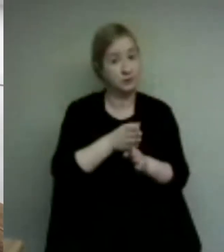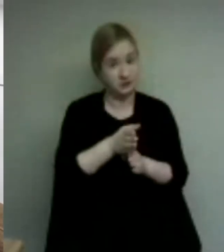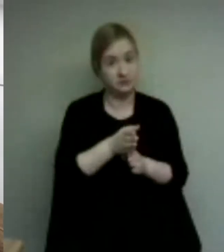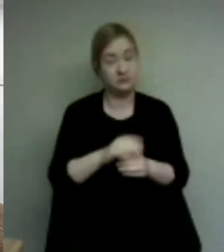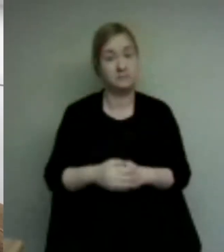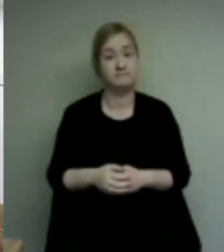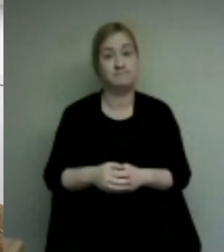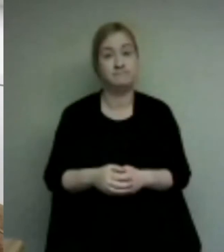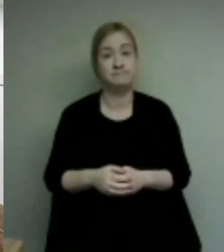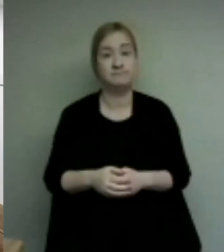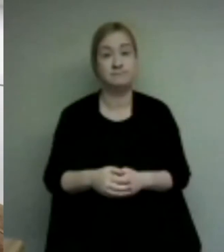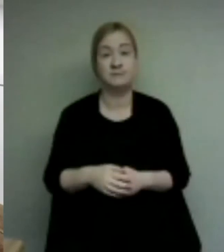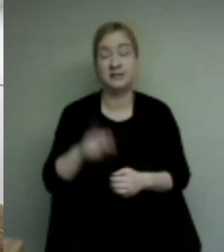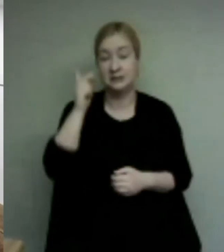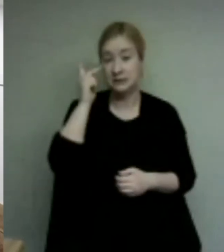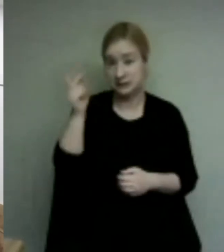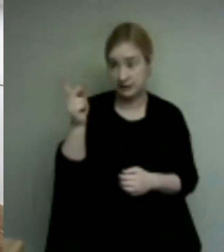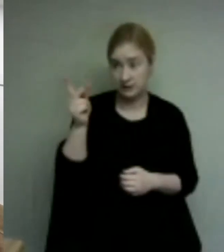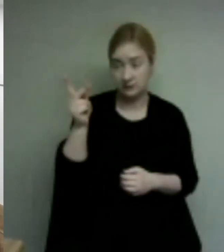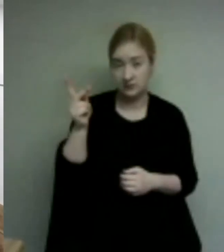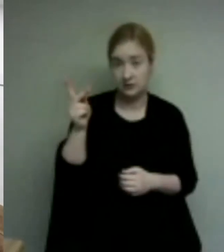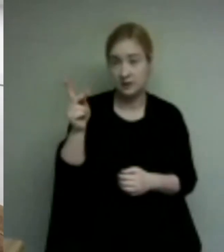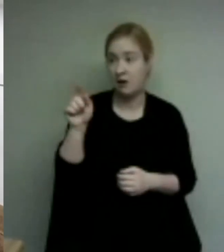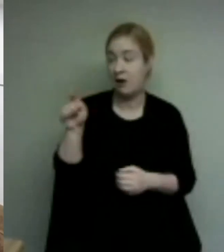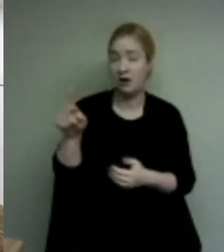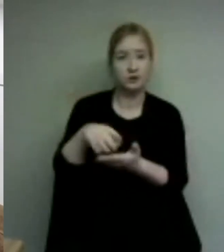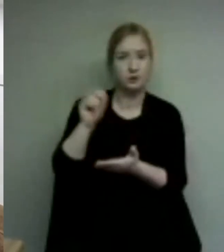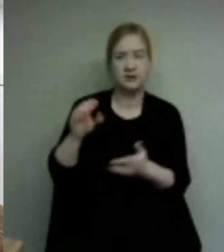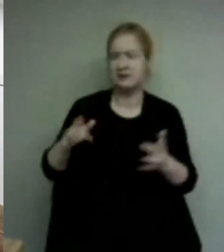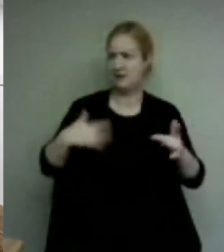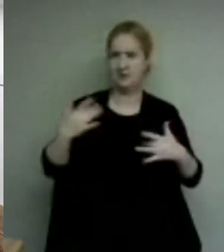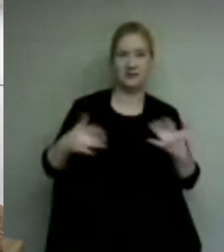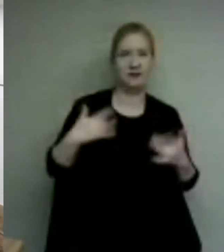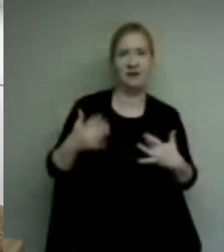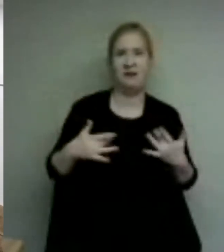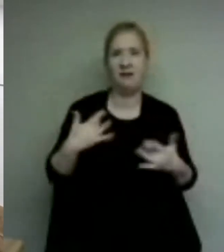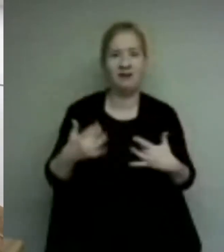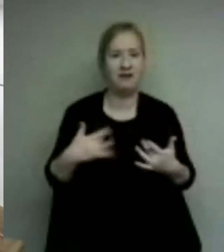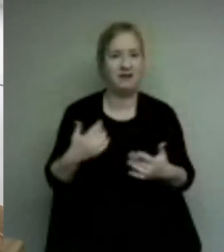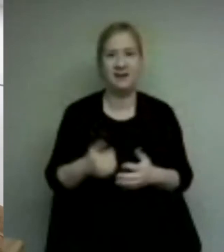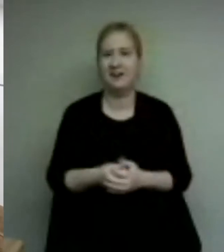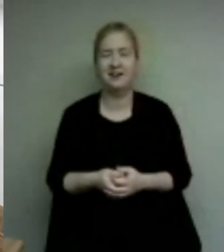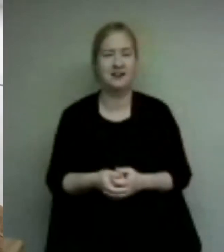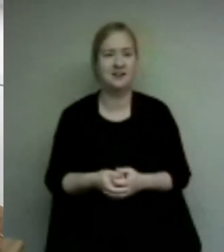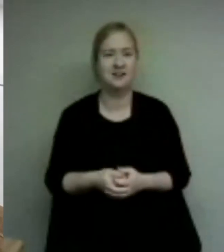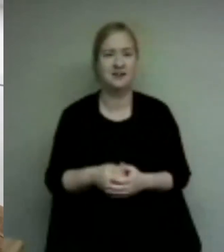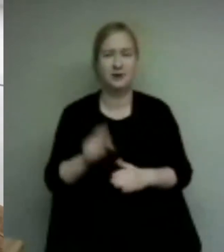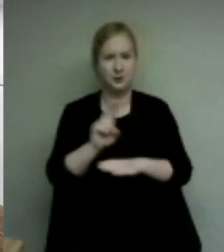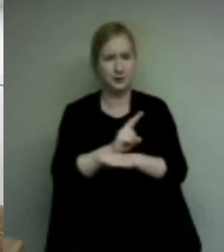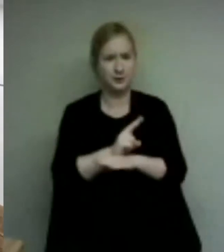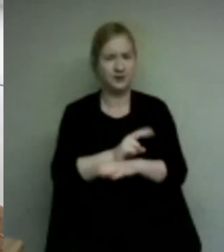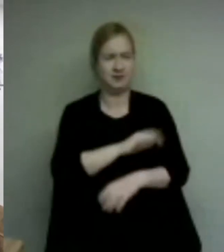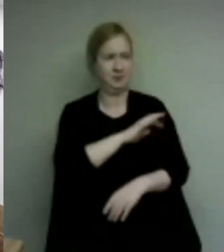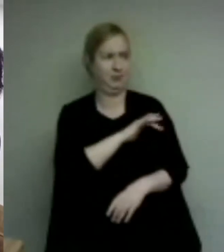we were able to see this hand how excited students were when they had the chance to use a really cool tech like virtual reality uh